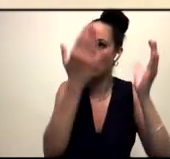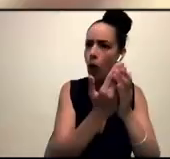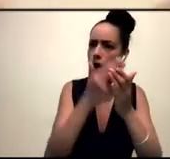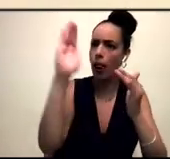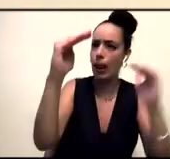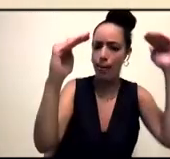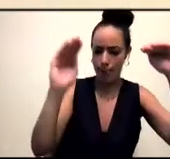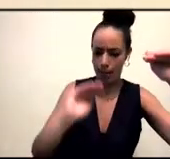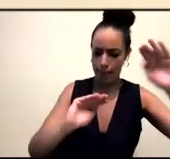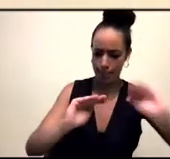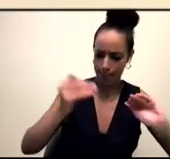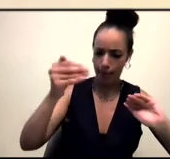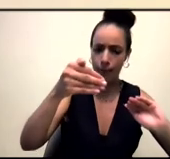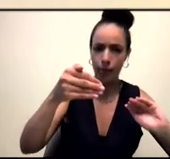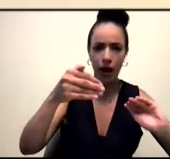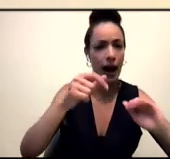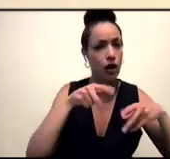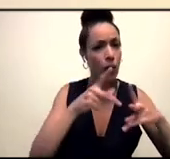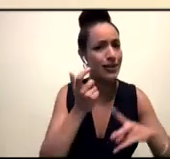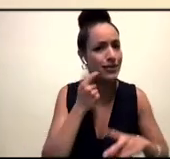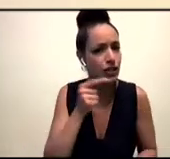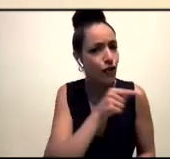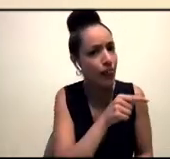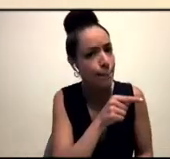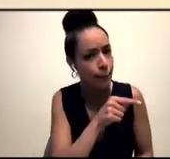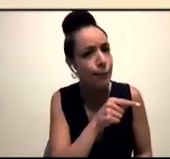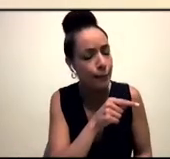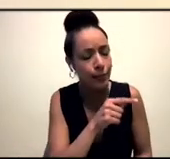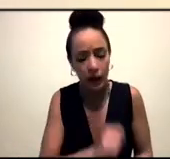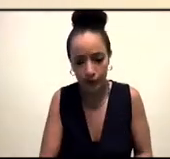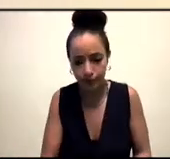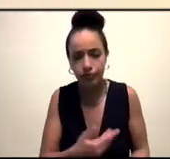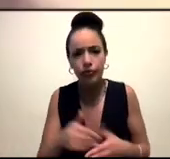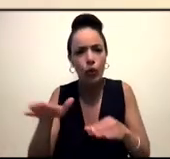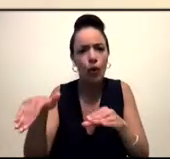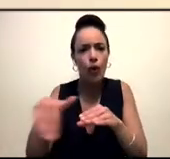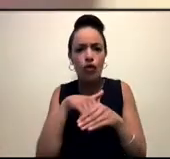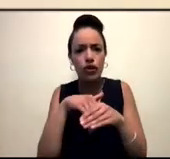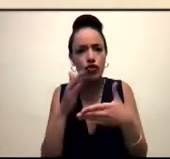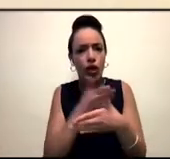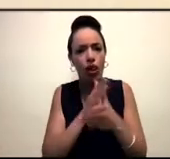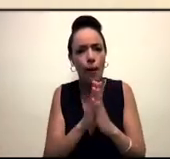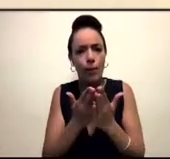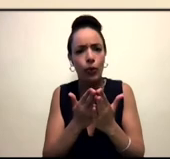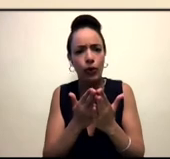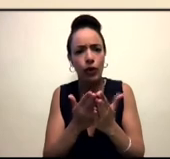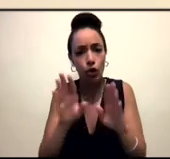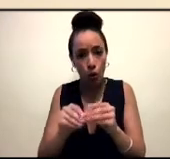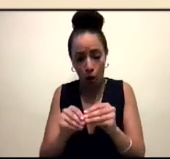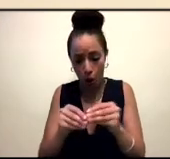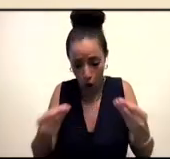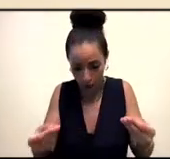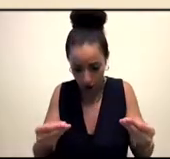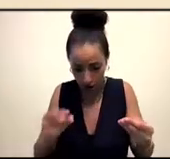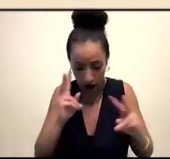So as an example, like in the map of salt and stars and the in the original hardcover, I think in the paperback to you open it up, and there's a map, and south is at the